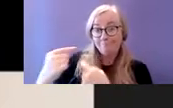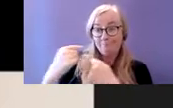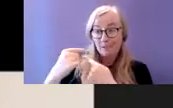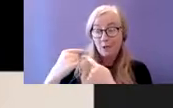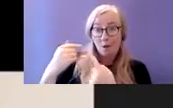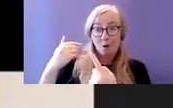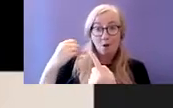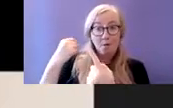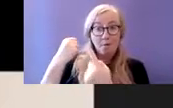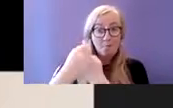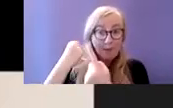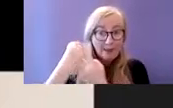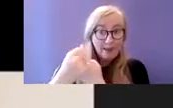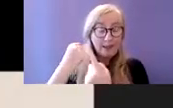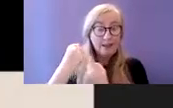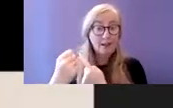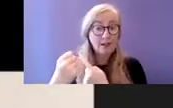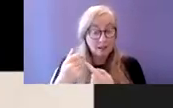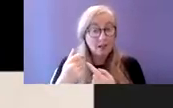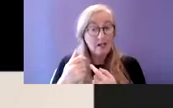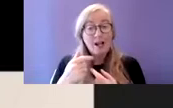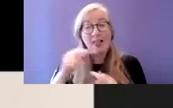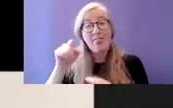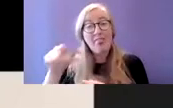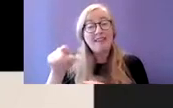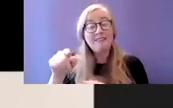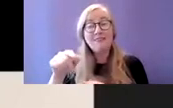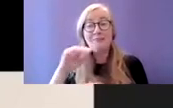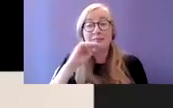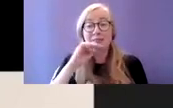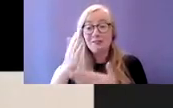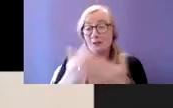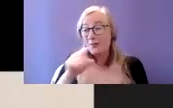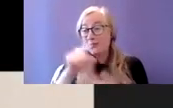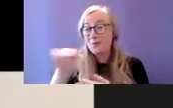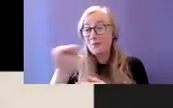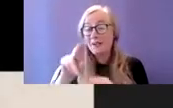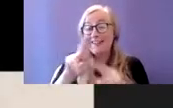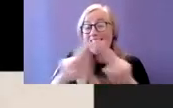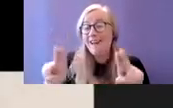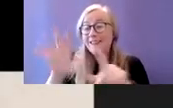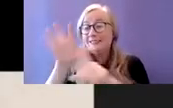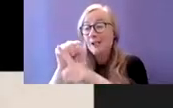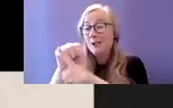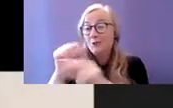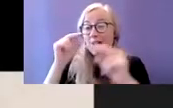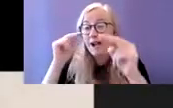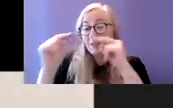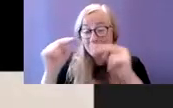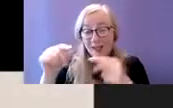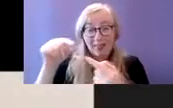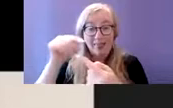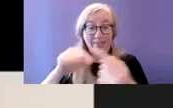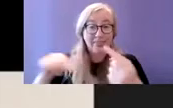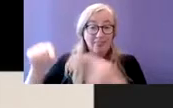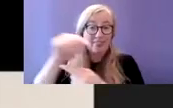autism find themselves in so other places and used by drug dealers